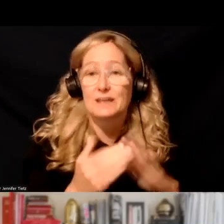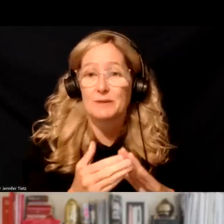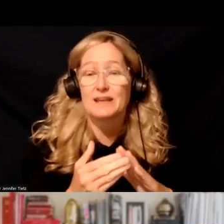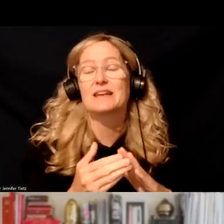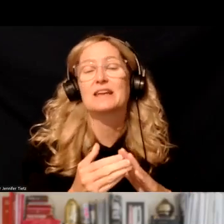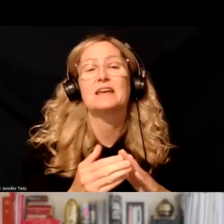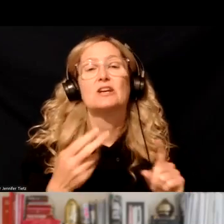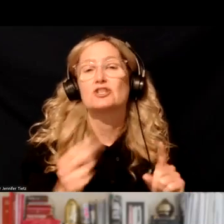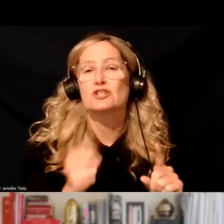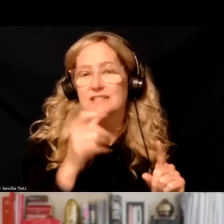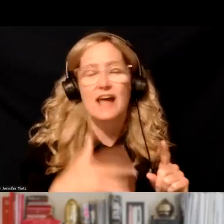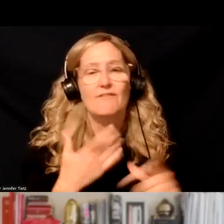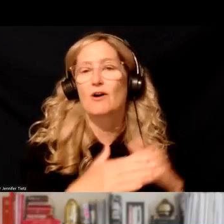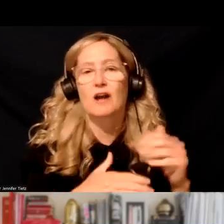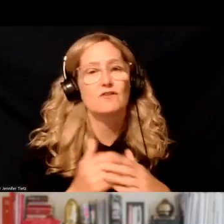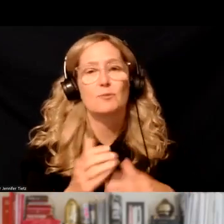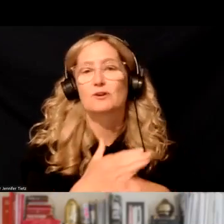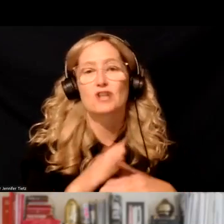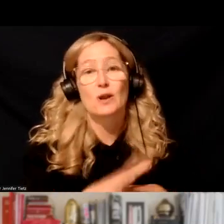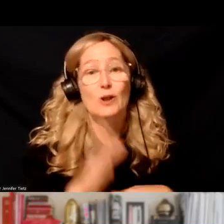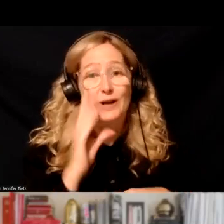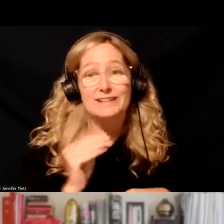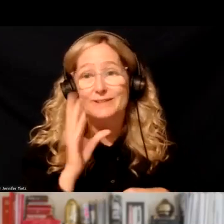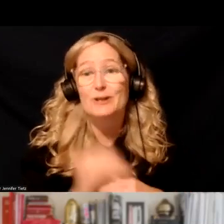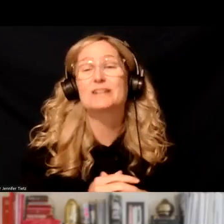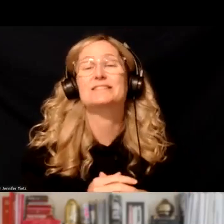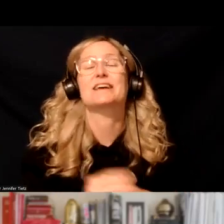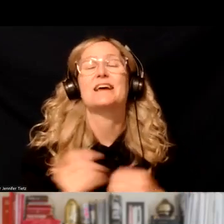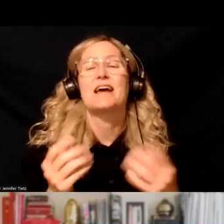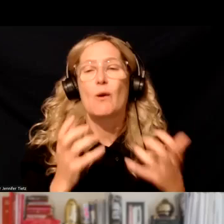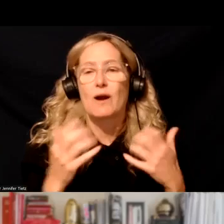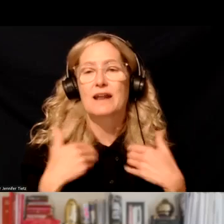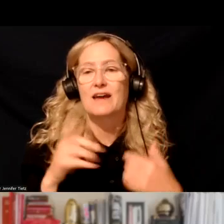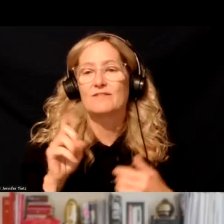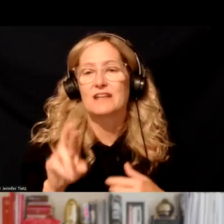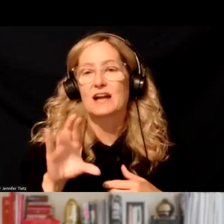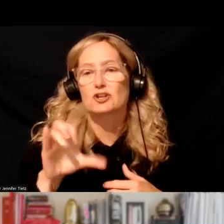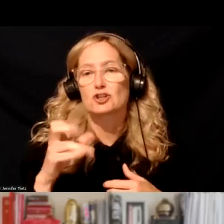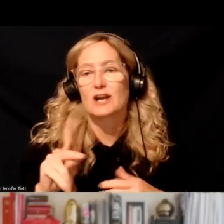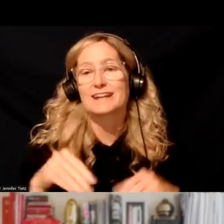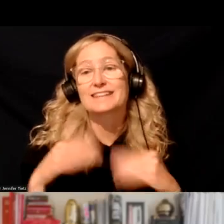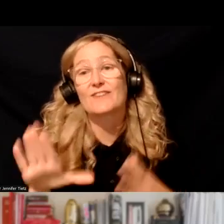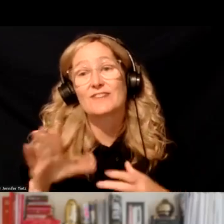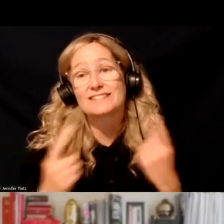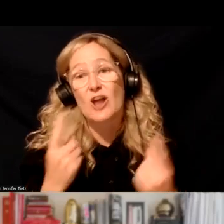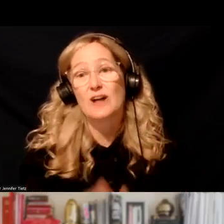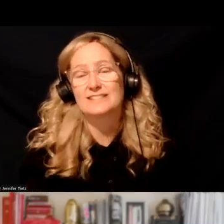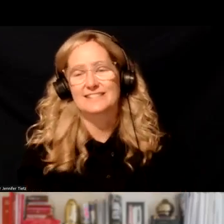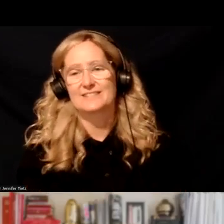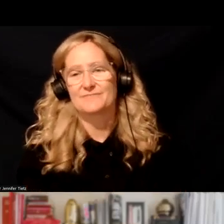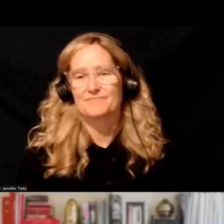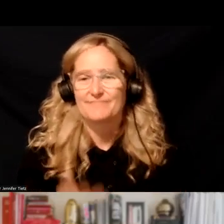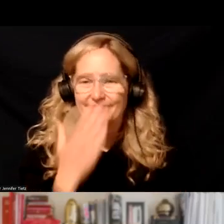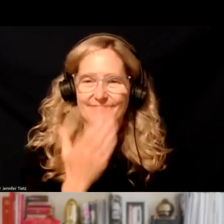that she hasn't felt comfortable sharing her experience. And I wanted to bring on Dr. Chuck to get his thoughts. Thanks,